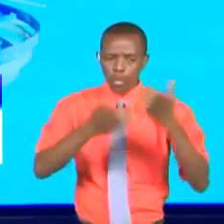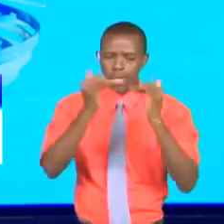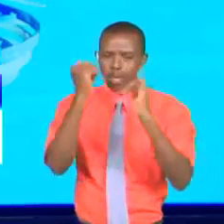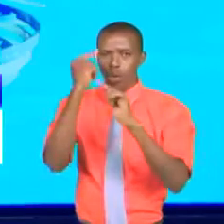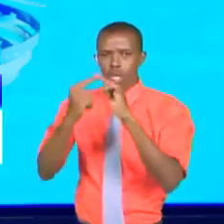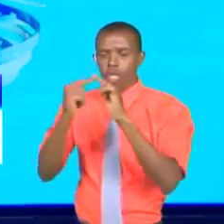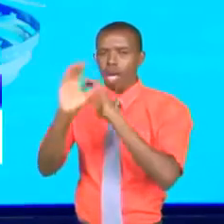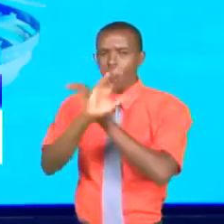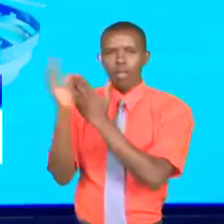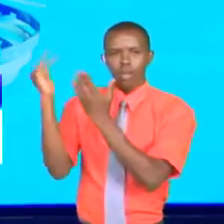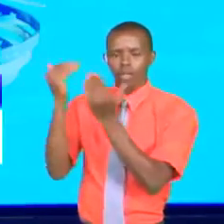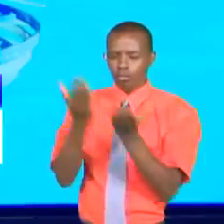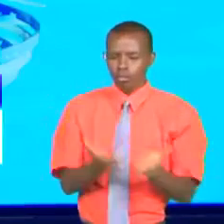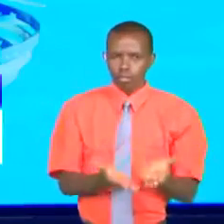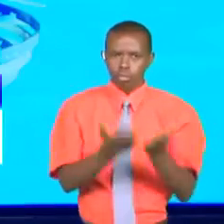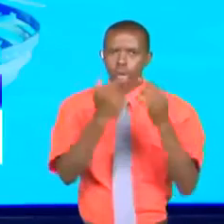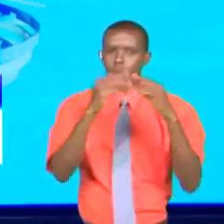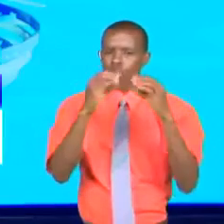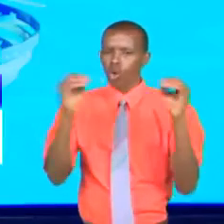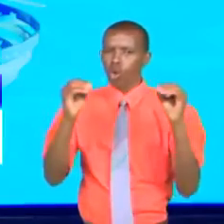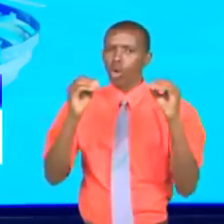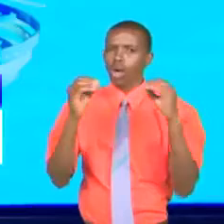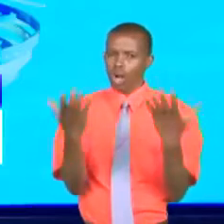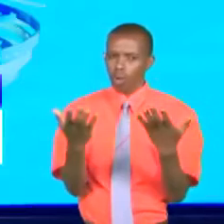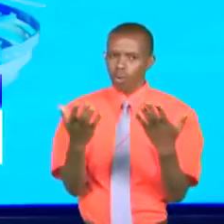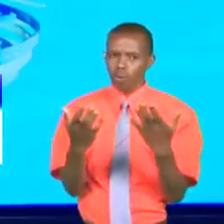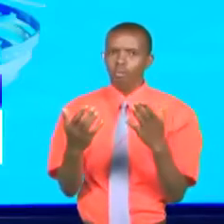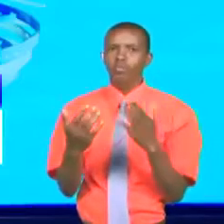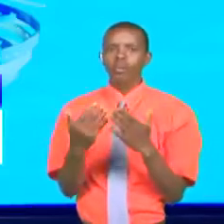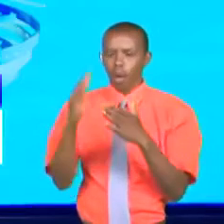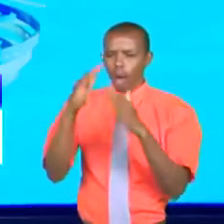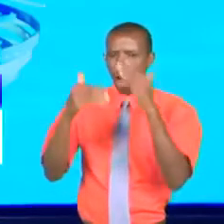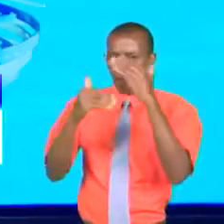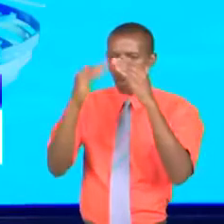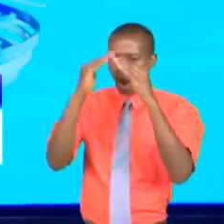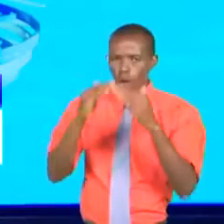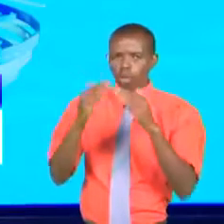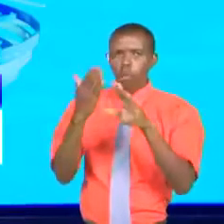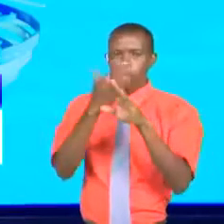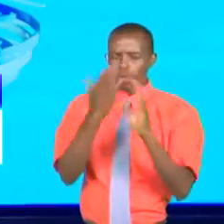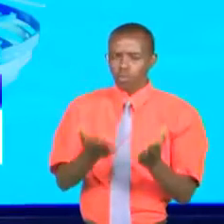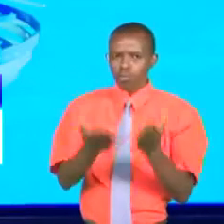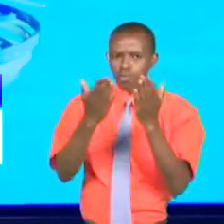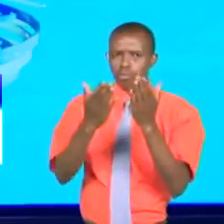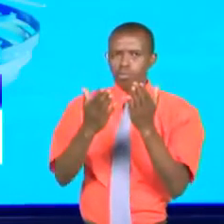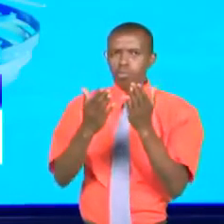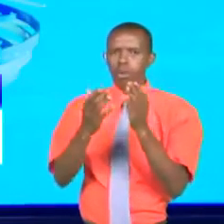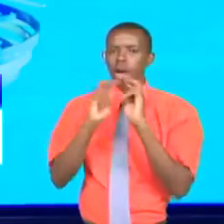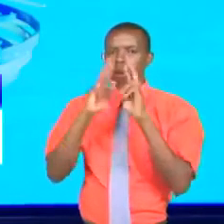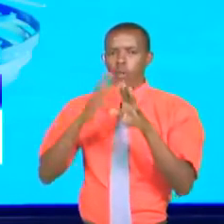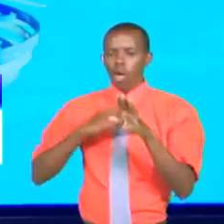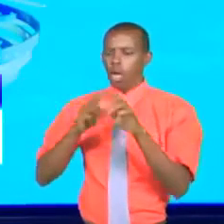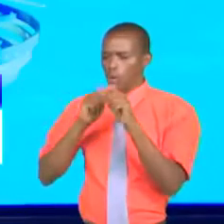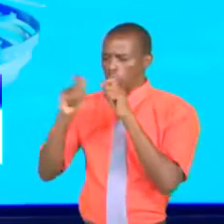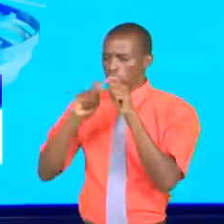year, the country expects recovery, but how long is the real asset industry going to take before it heals? John Kutuni spoke to an